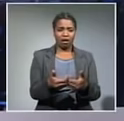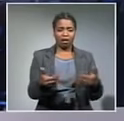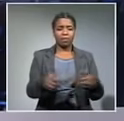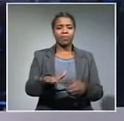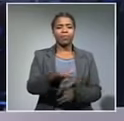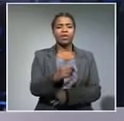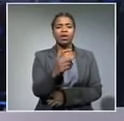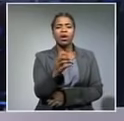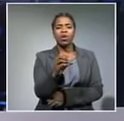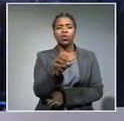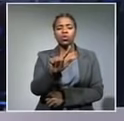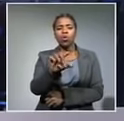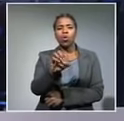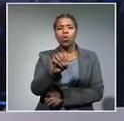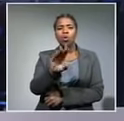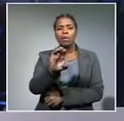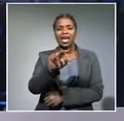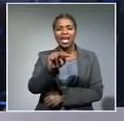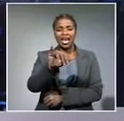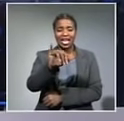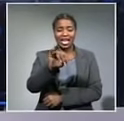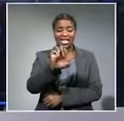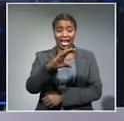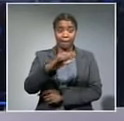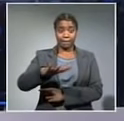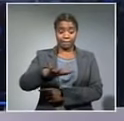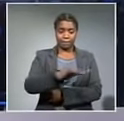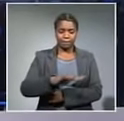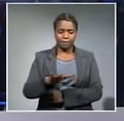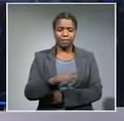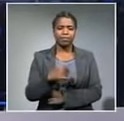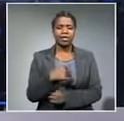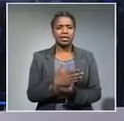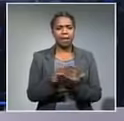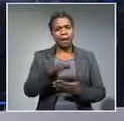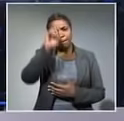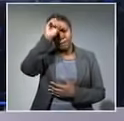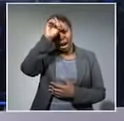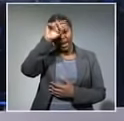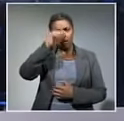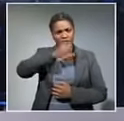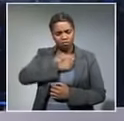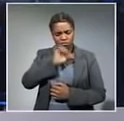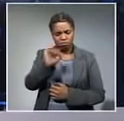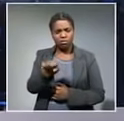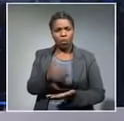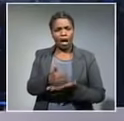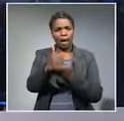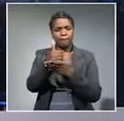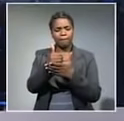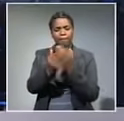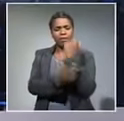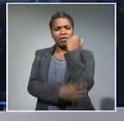years proposed titanium mining in kolobeni has been on the cards there are those who believe mining is their ticket out of poverty but others